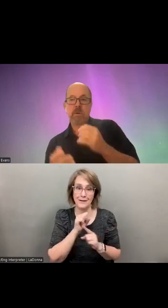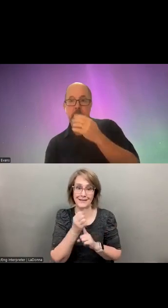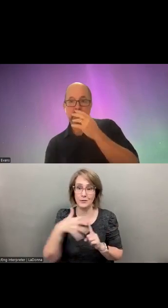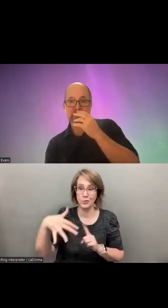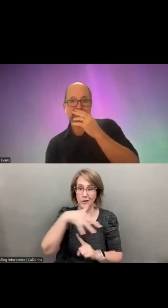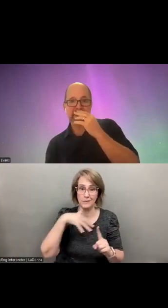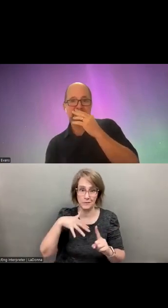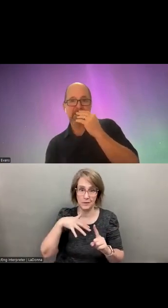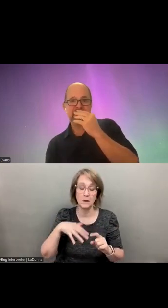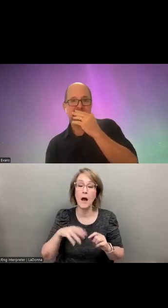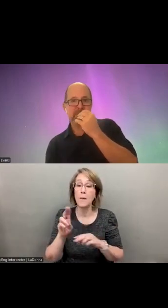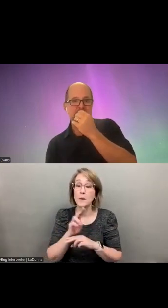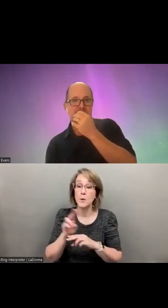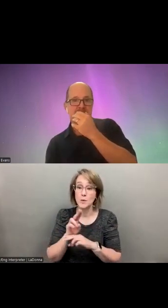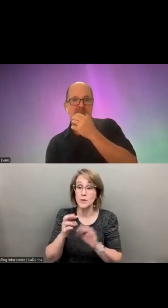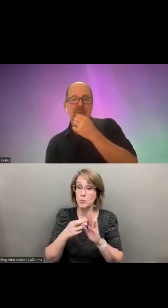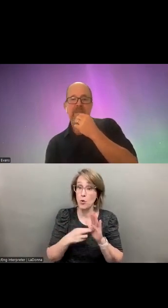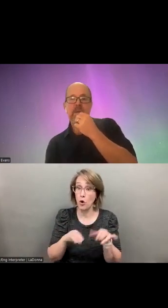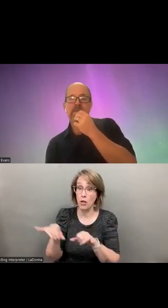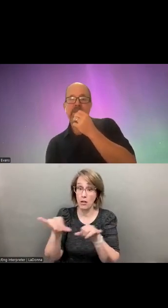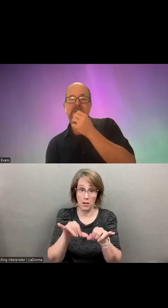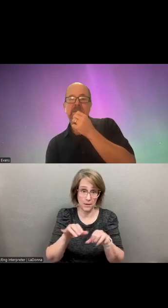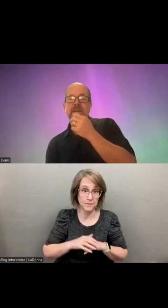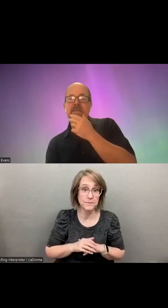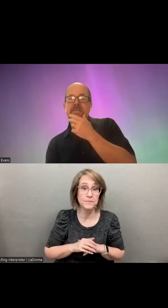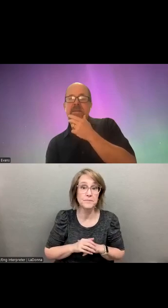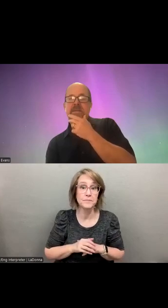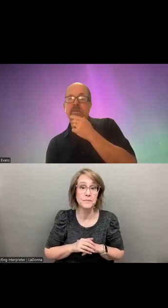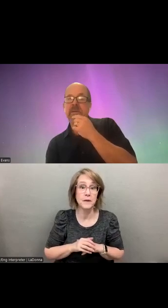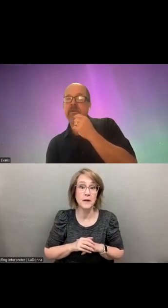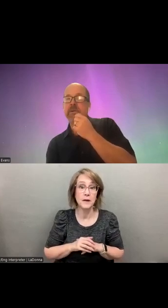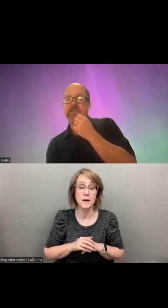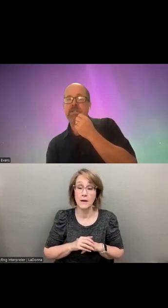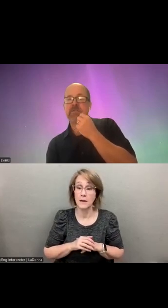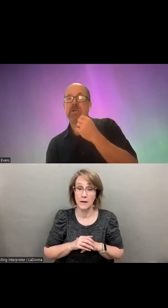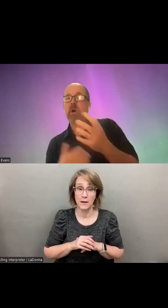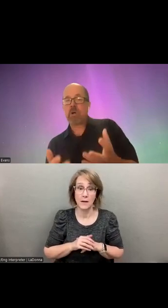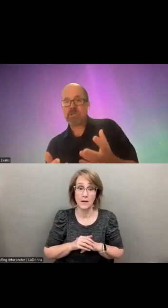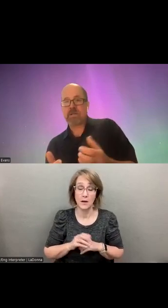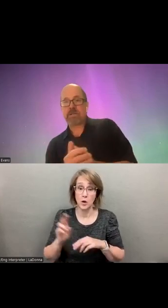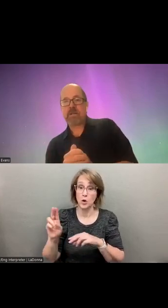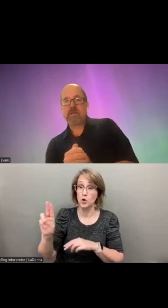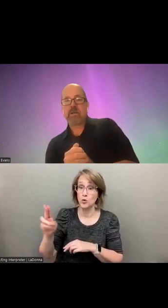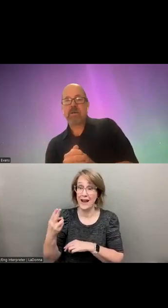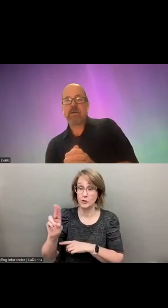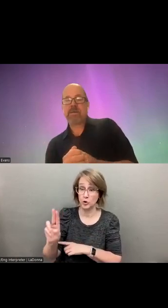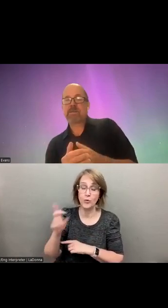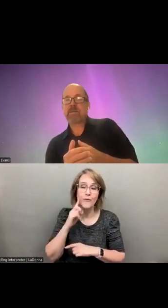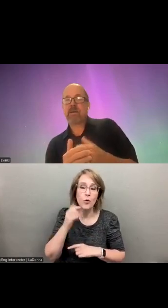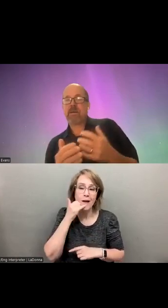use, I'm going to use protocols context here. Um, the equivalent of, of a unit hour utilization for a call center,